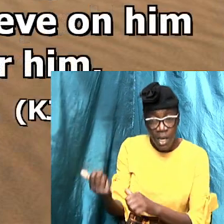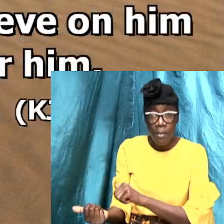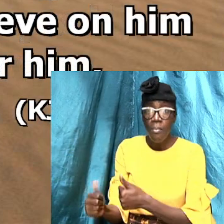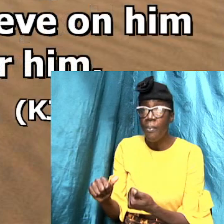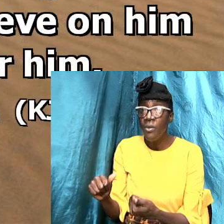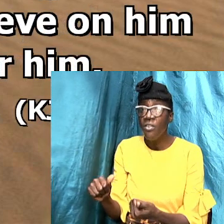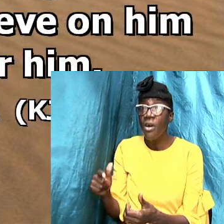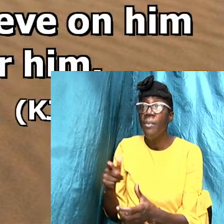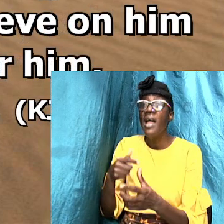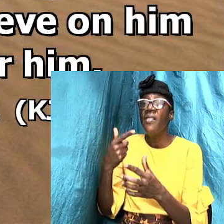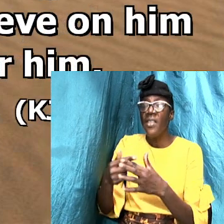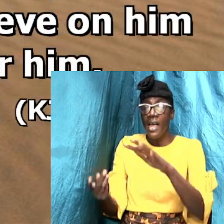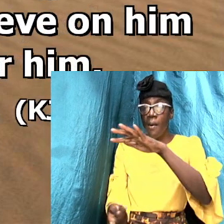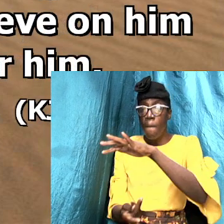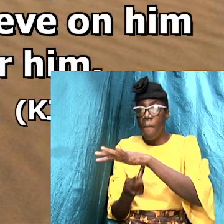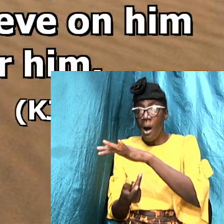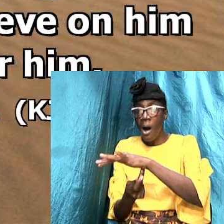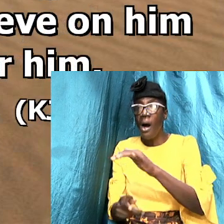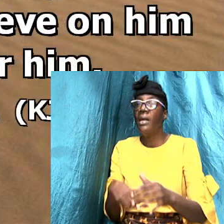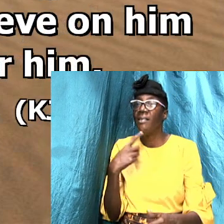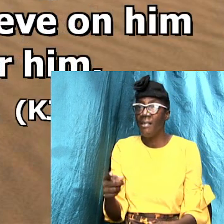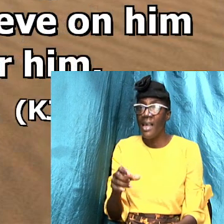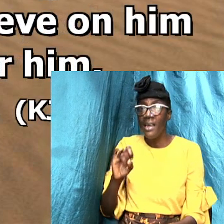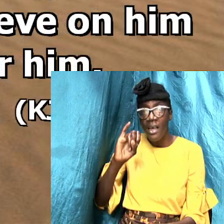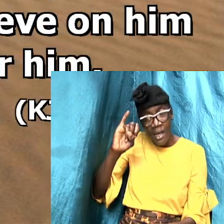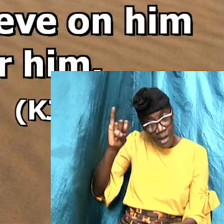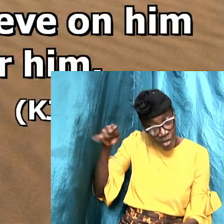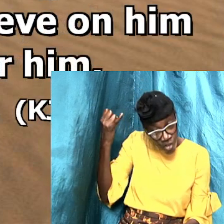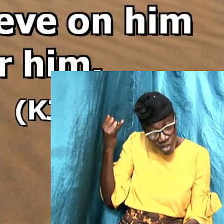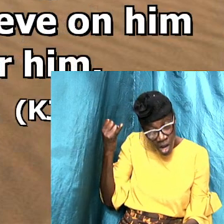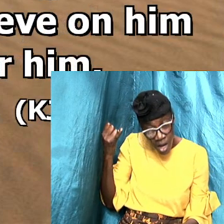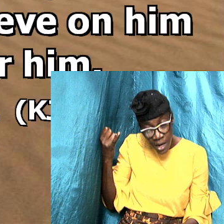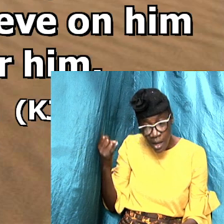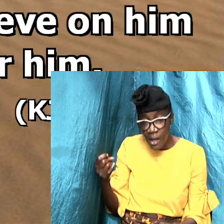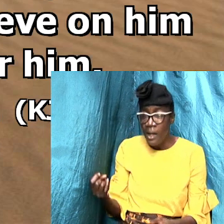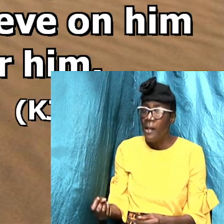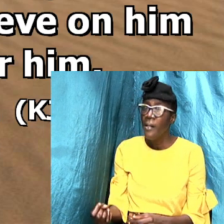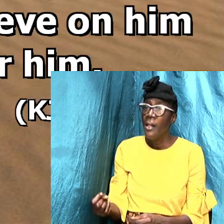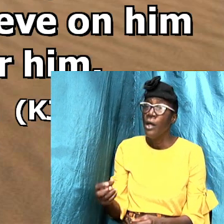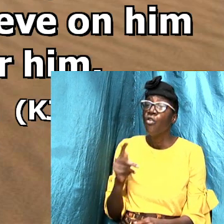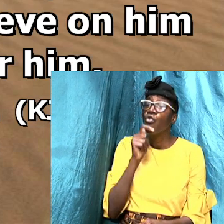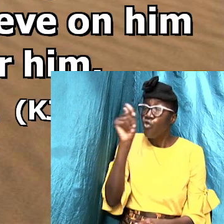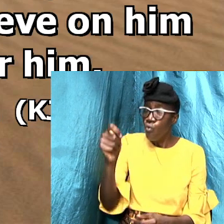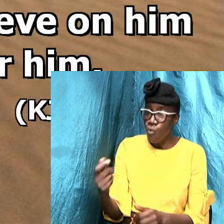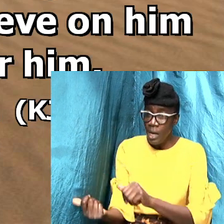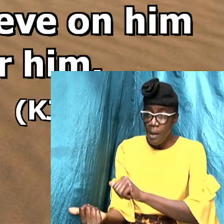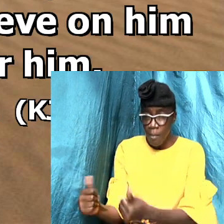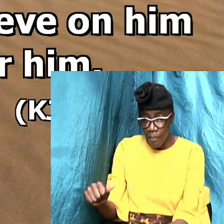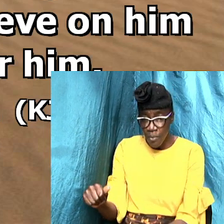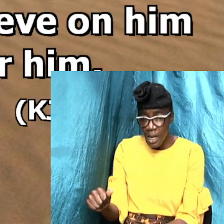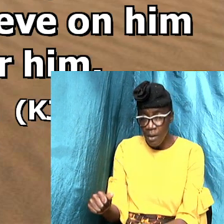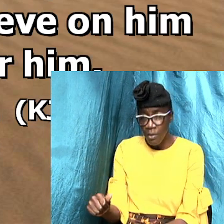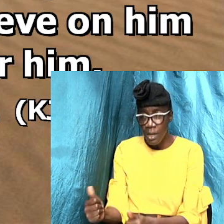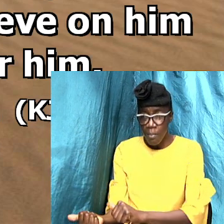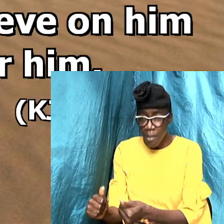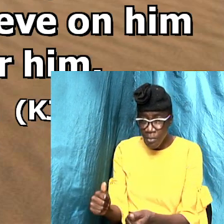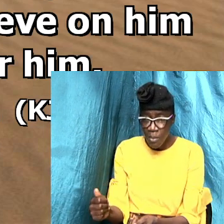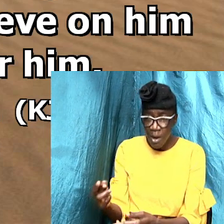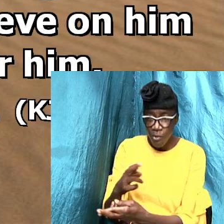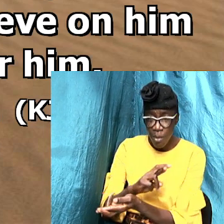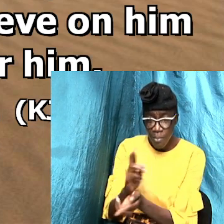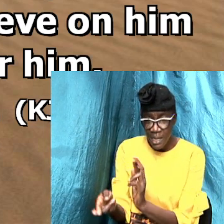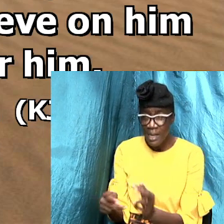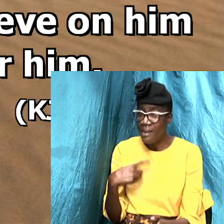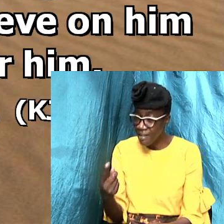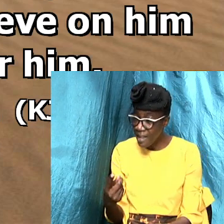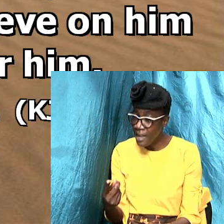then Paul said John verily baptized with the baptism of repentance saying unto the